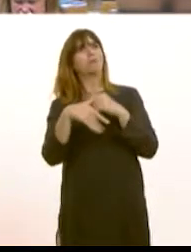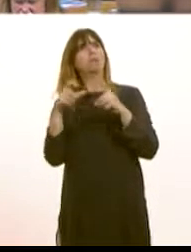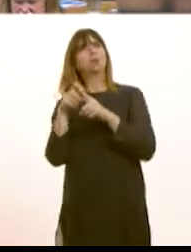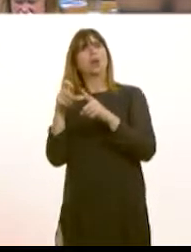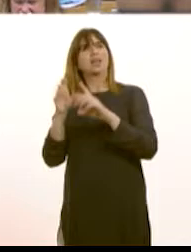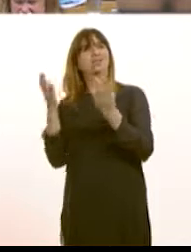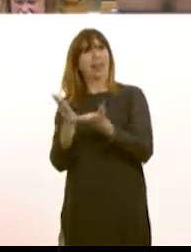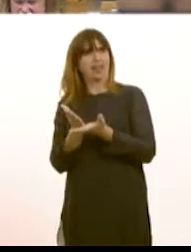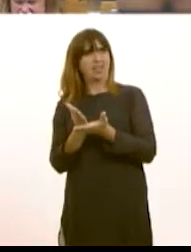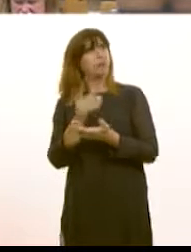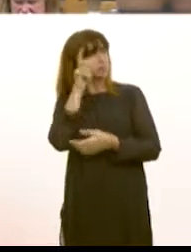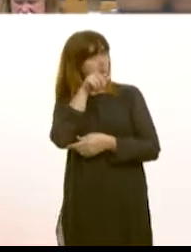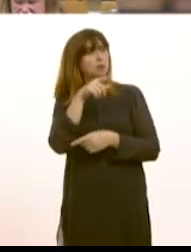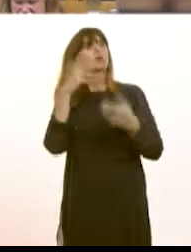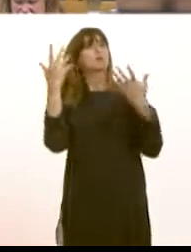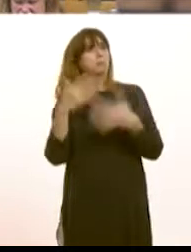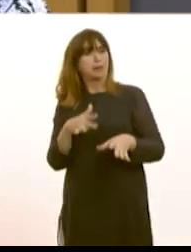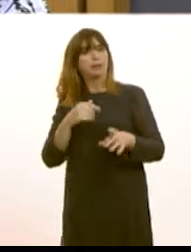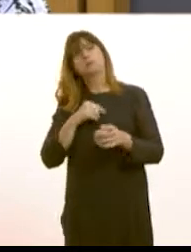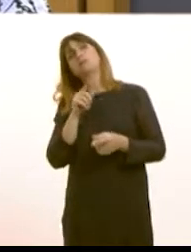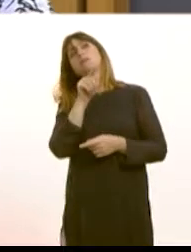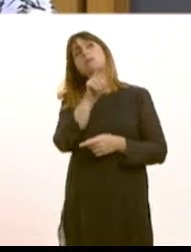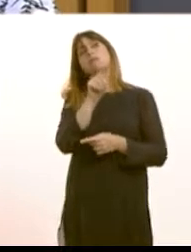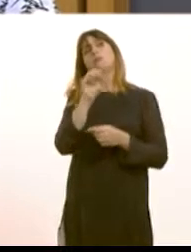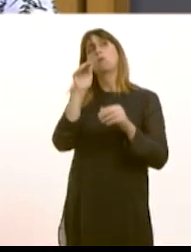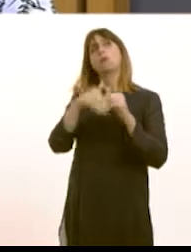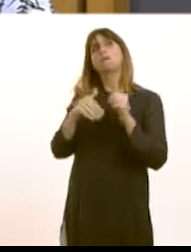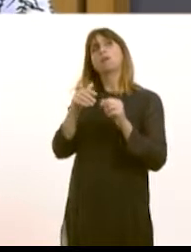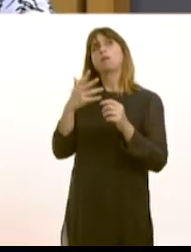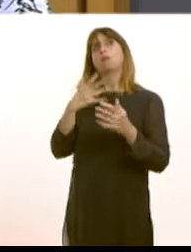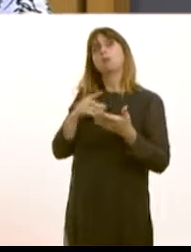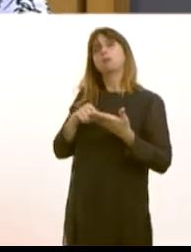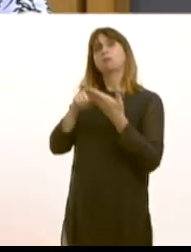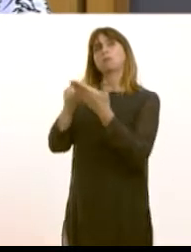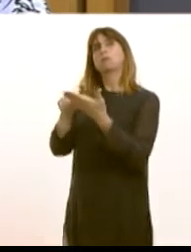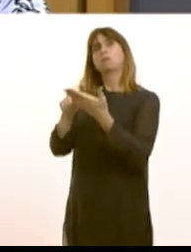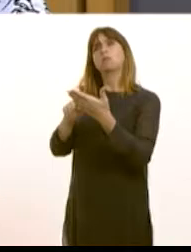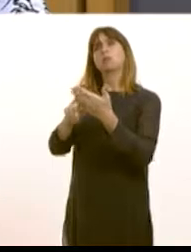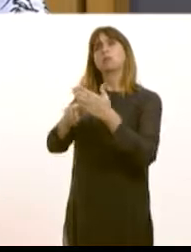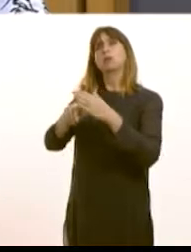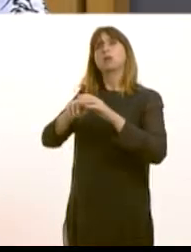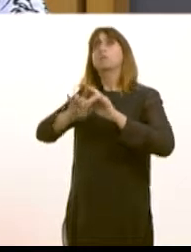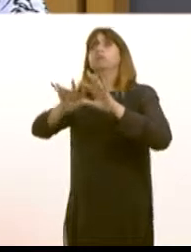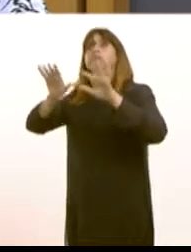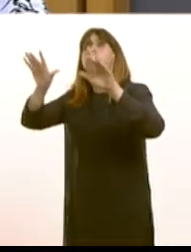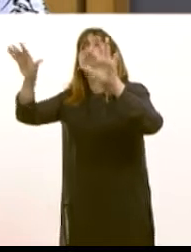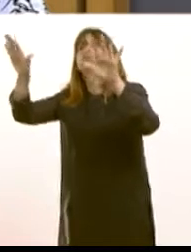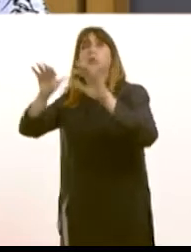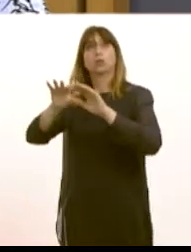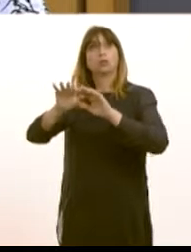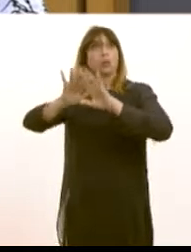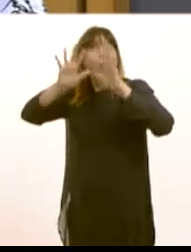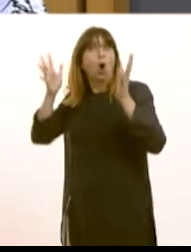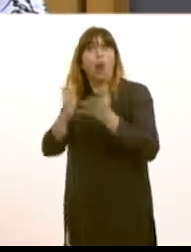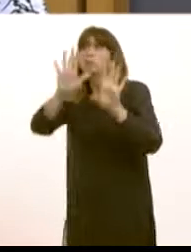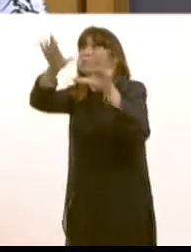bringing forward very shortly proposals for a national and an international campaign to market Wales and the NHS as